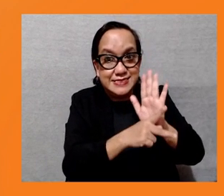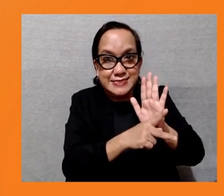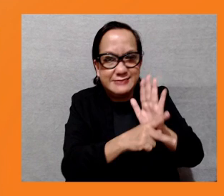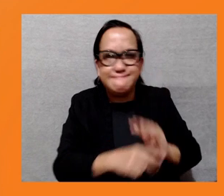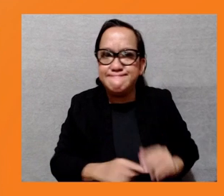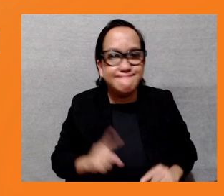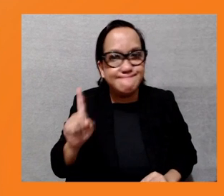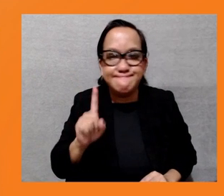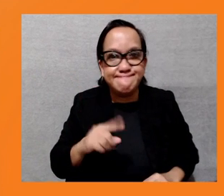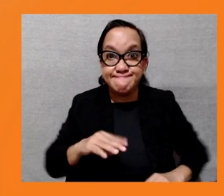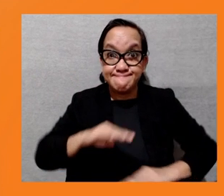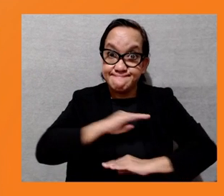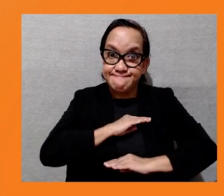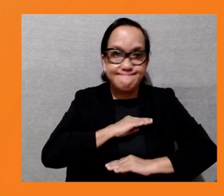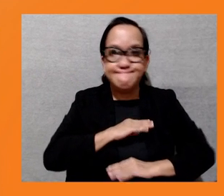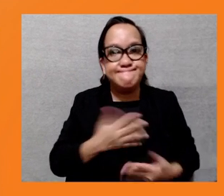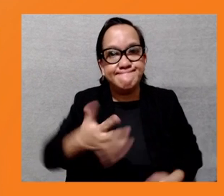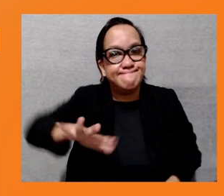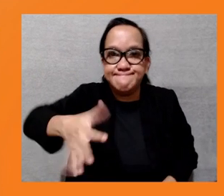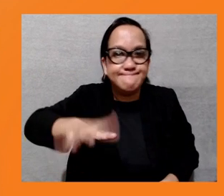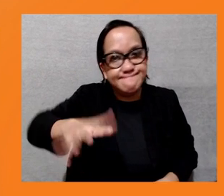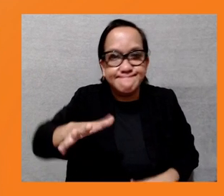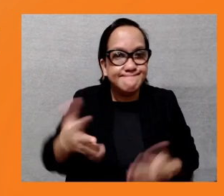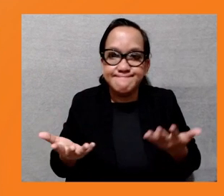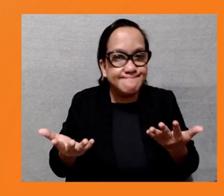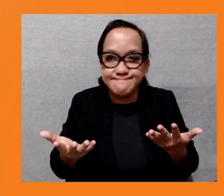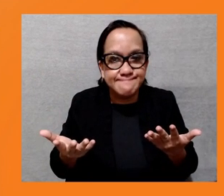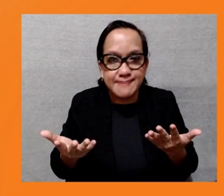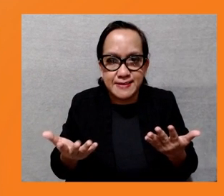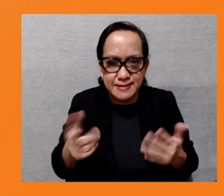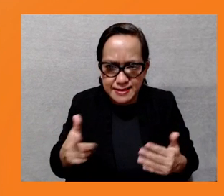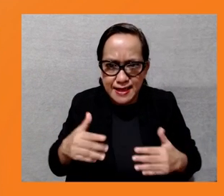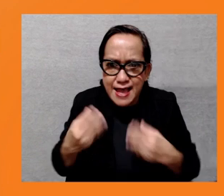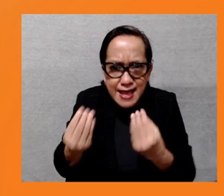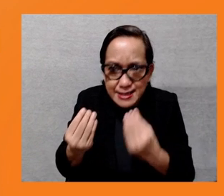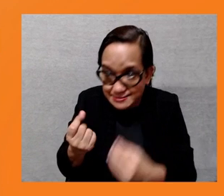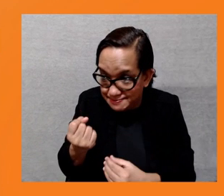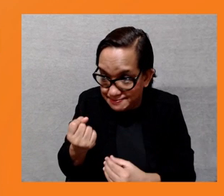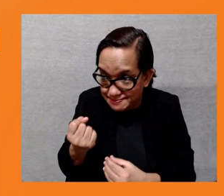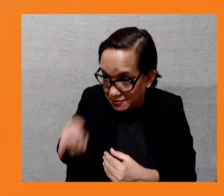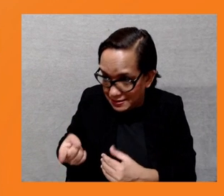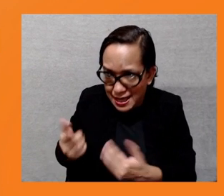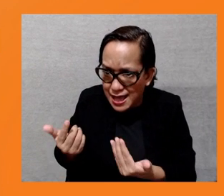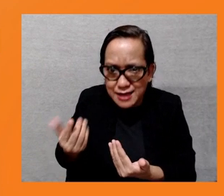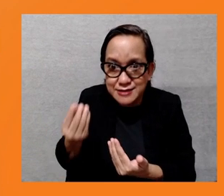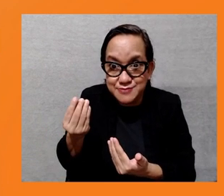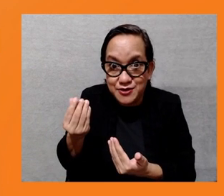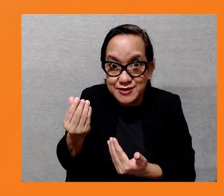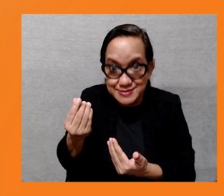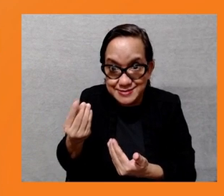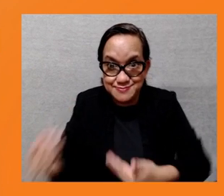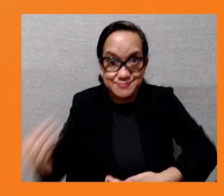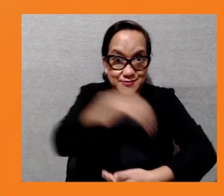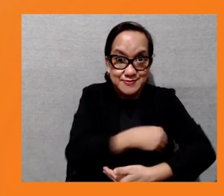and risks of a financial intermediary, just like the labor rights violations in the construction